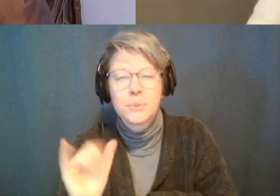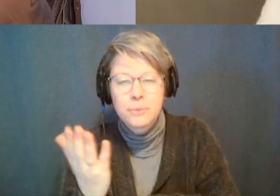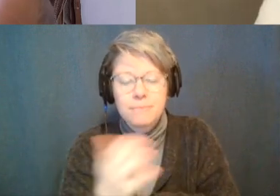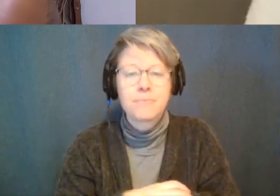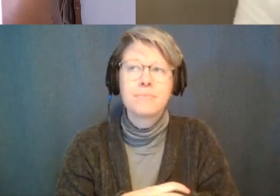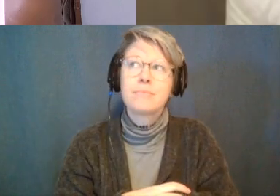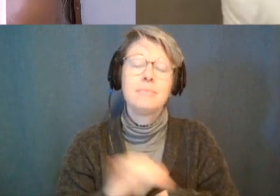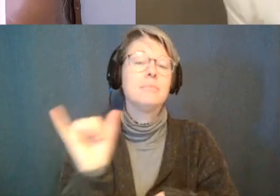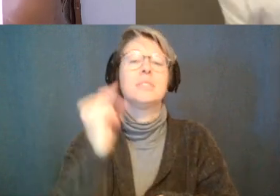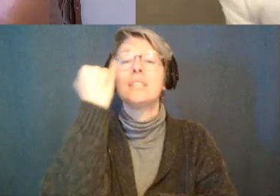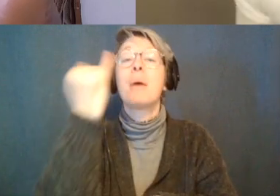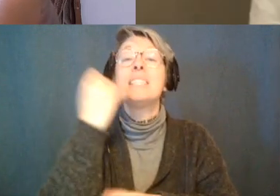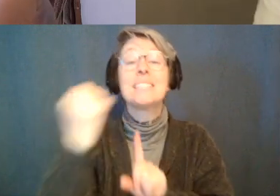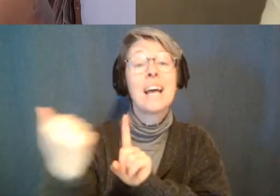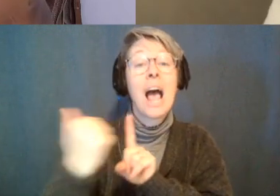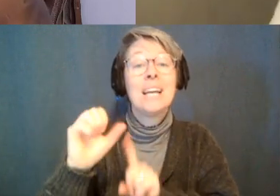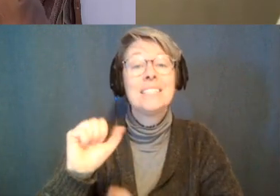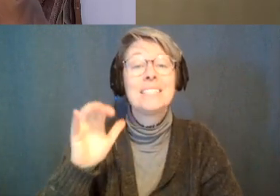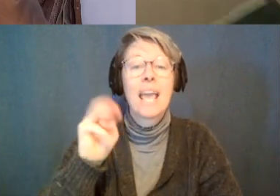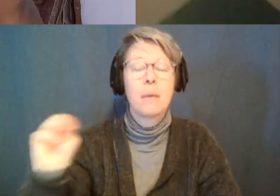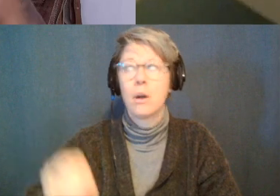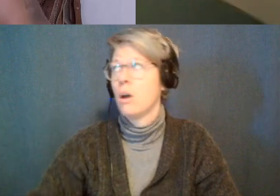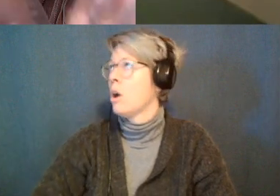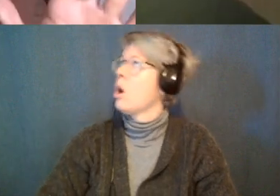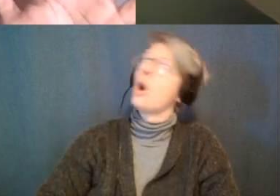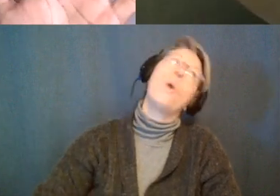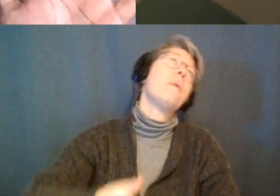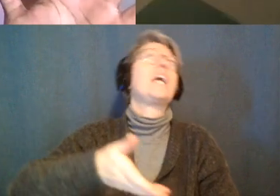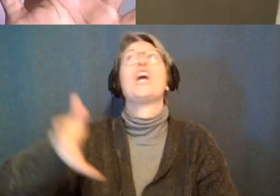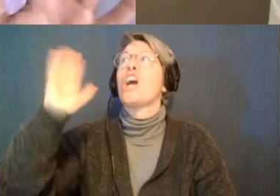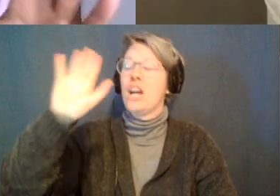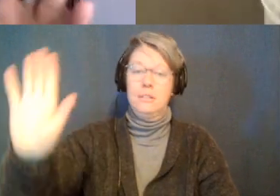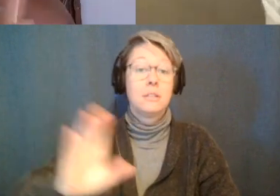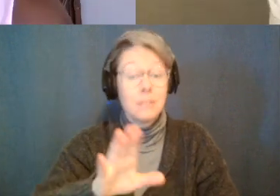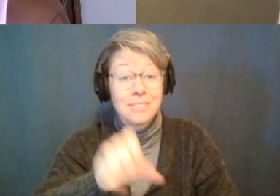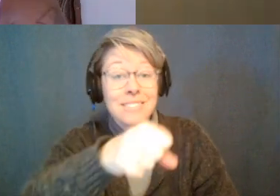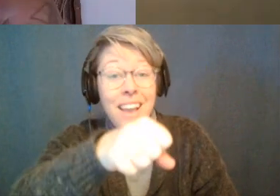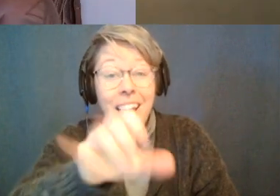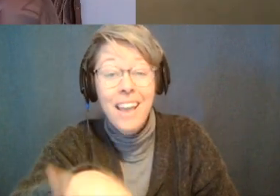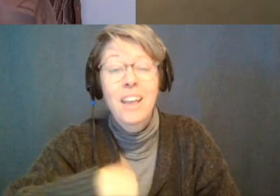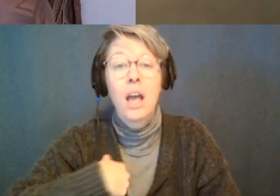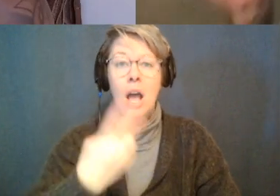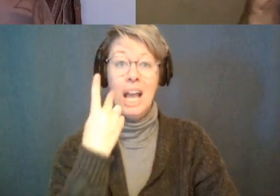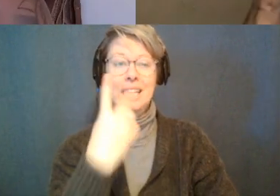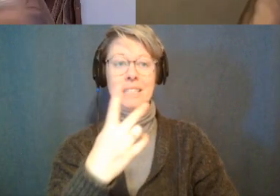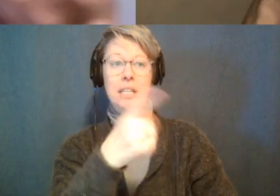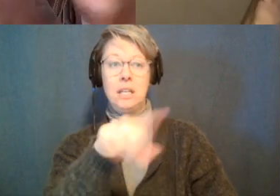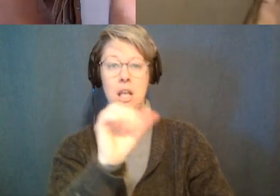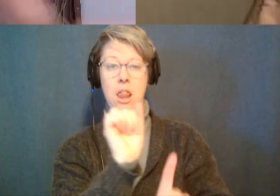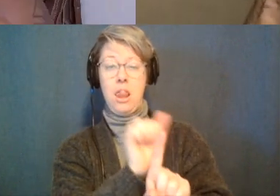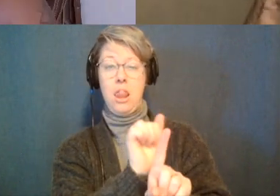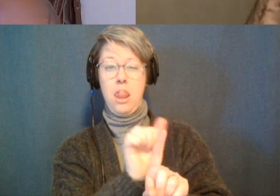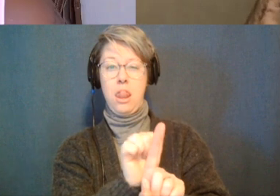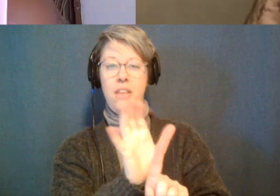just like the scammers out there like uh like it's to me to me i see like these people who like that same